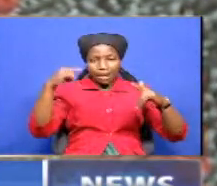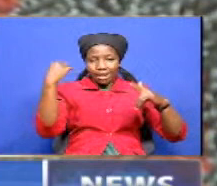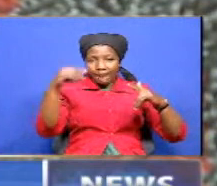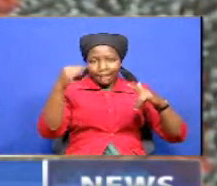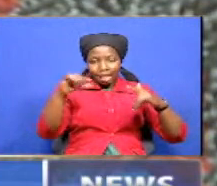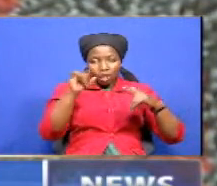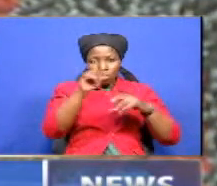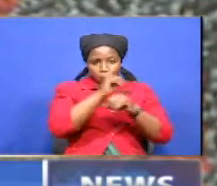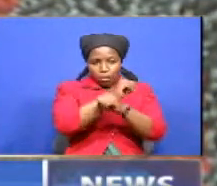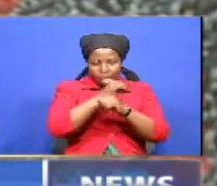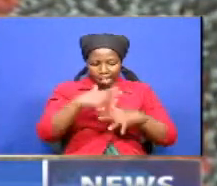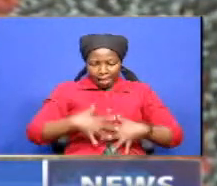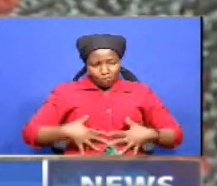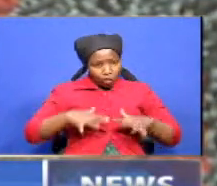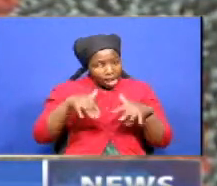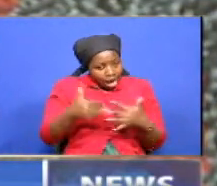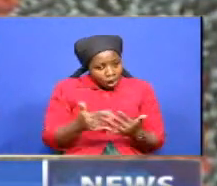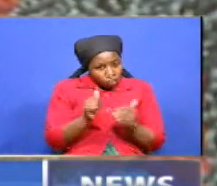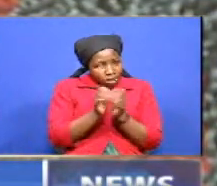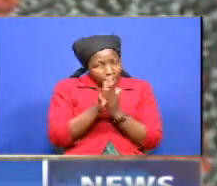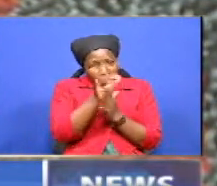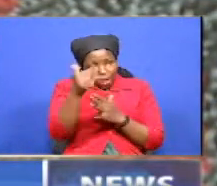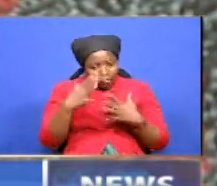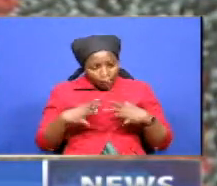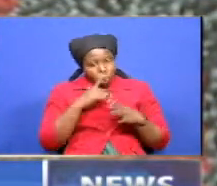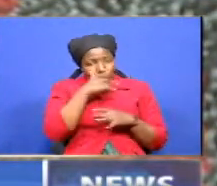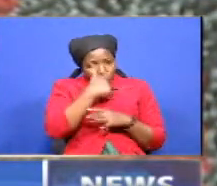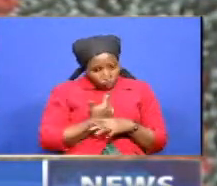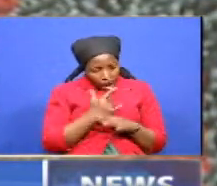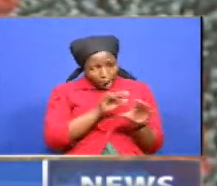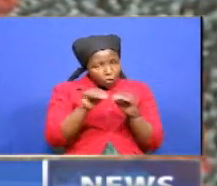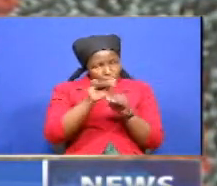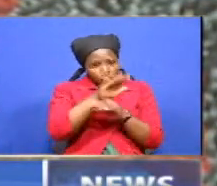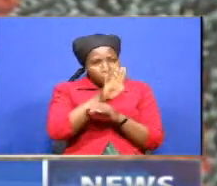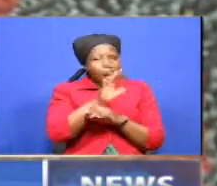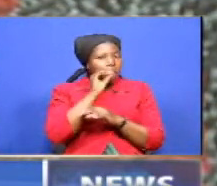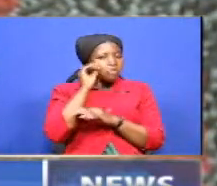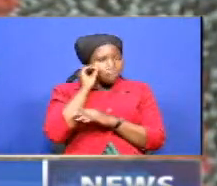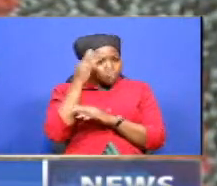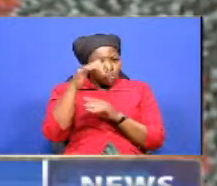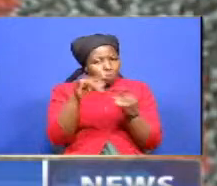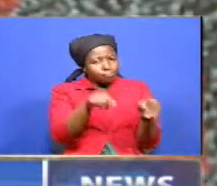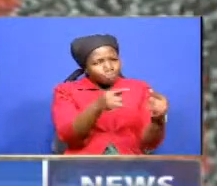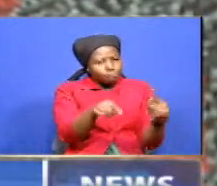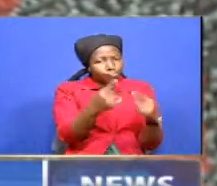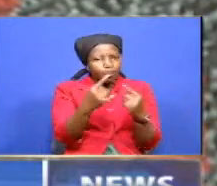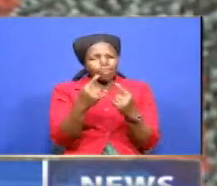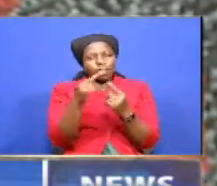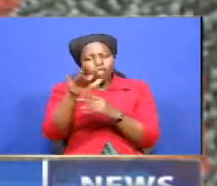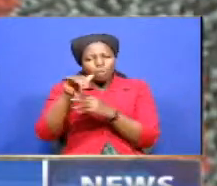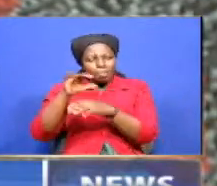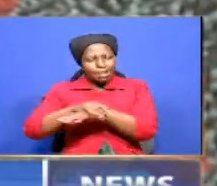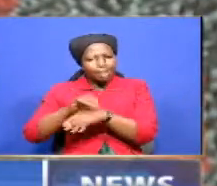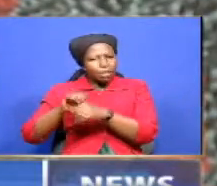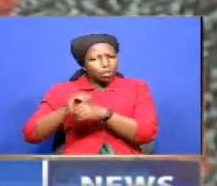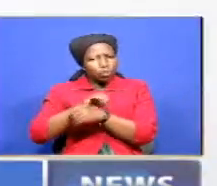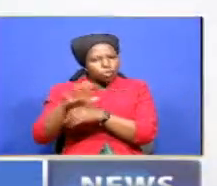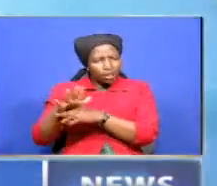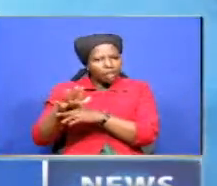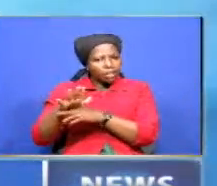refugees and other people displaced by conflict or persecution from contracting the deadly virus?